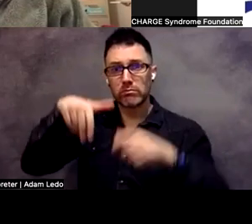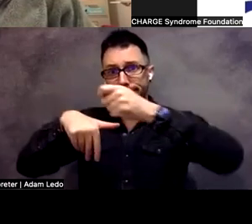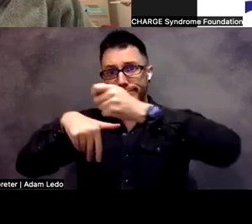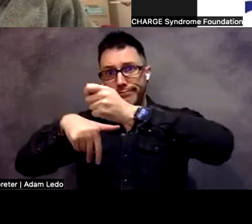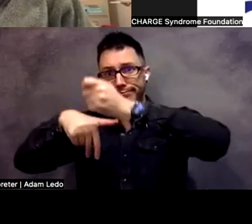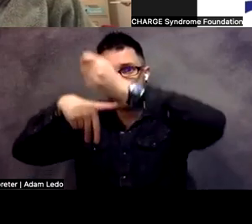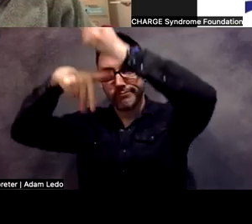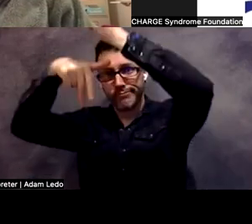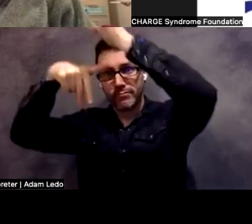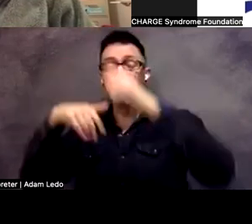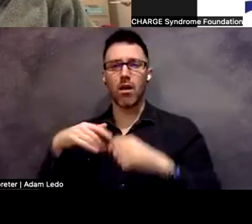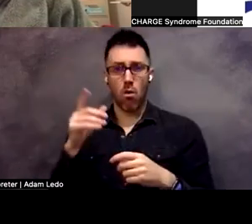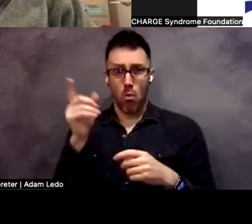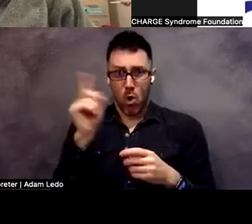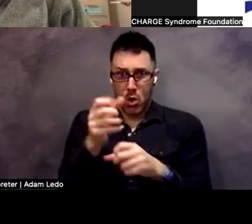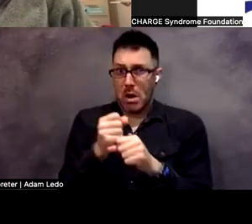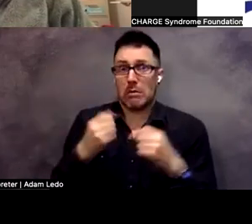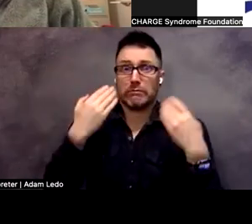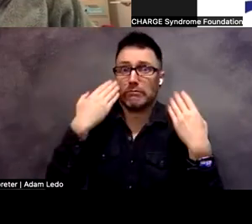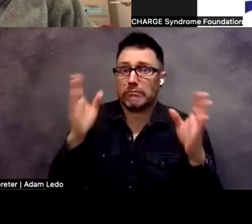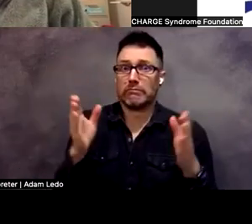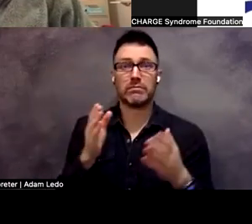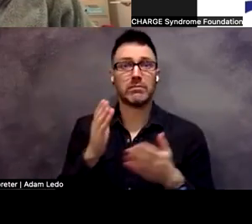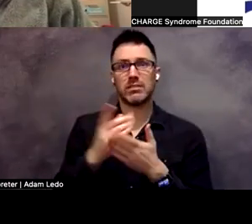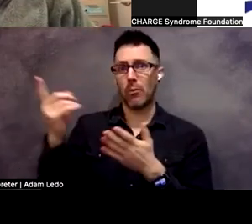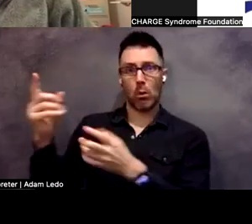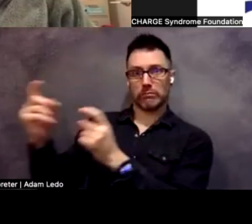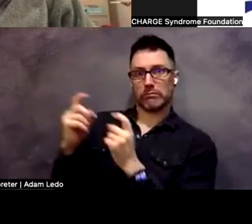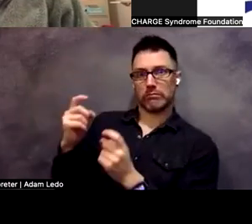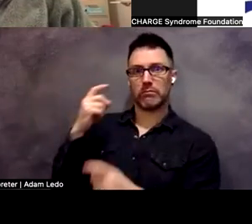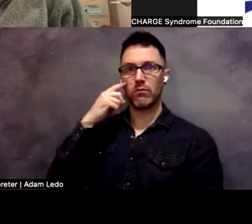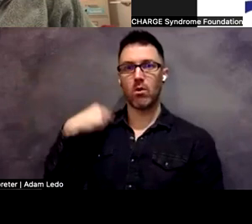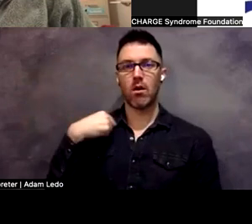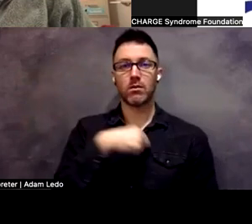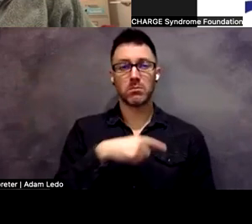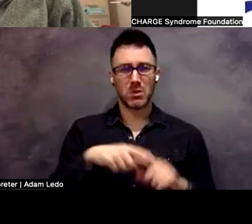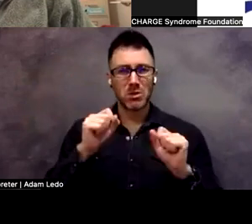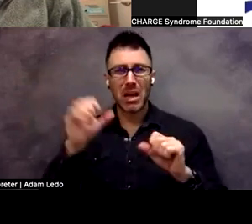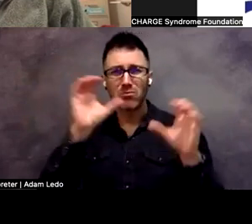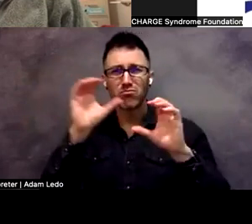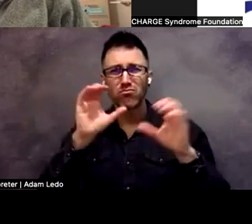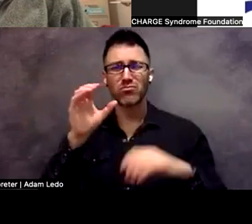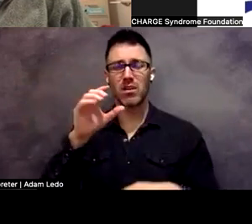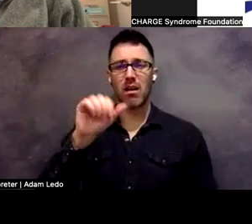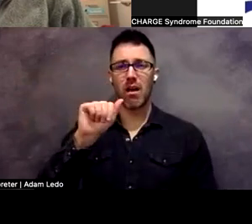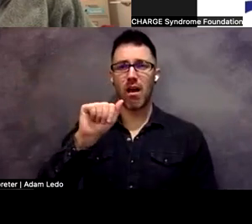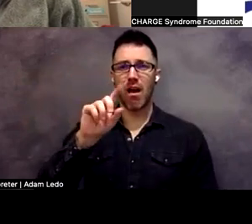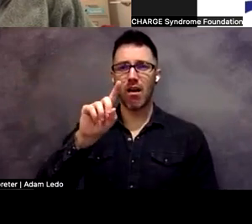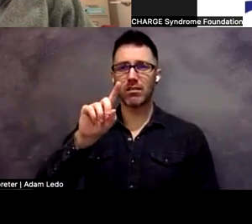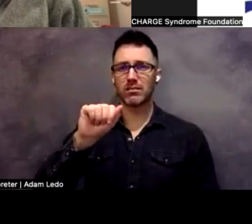but you can look up adapted climbing gear or full-body climbing,